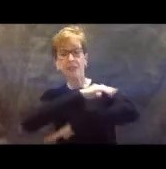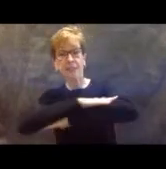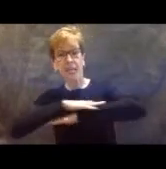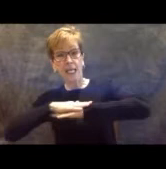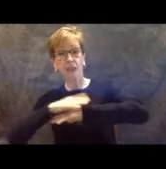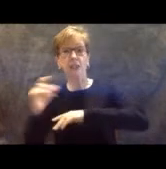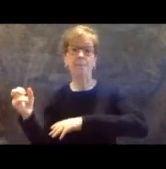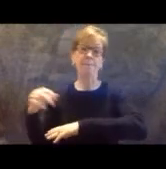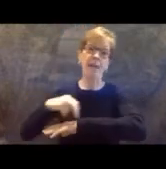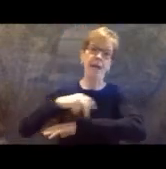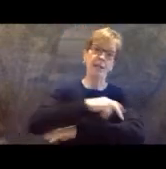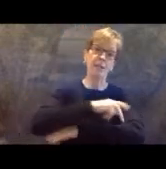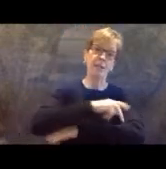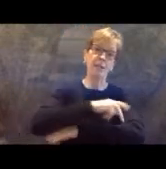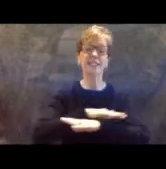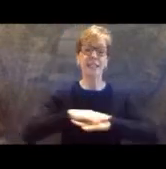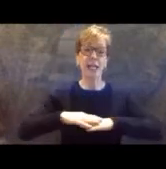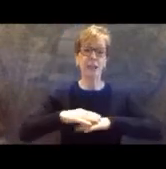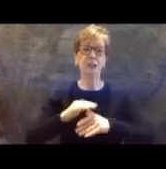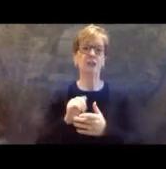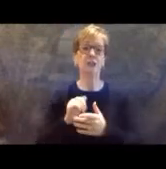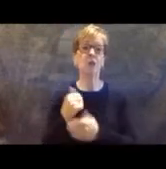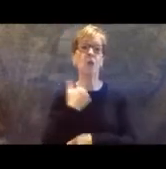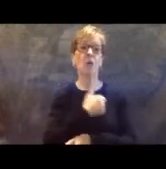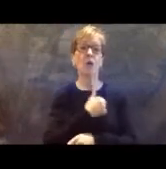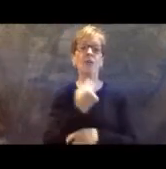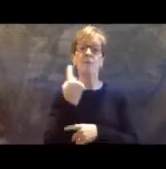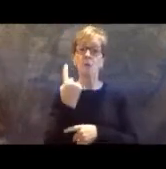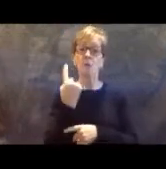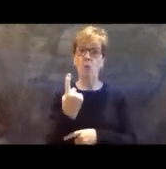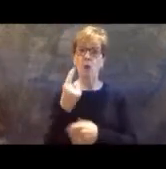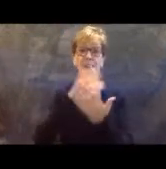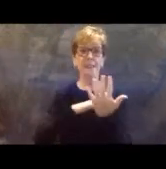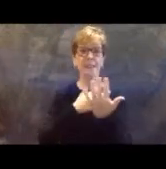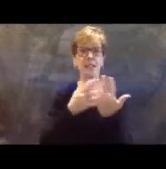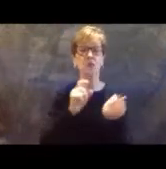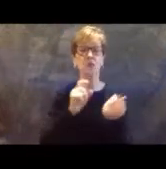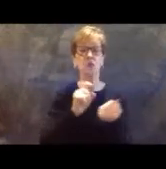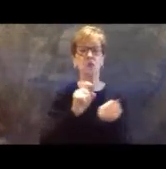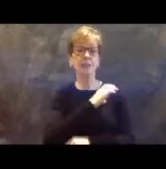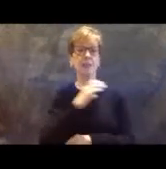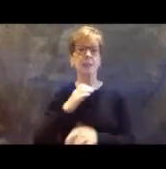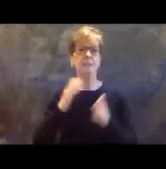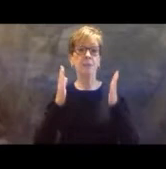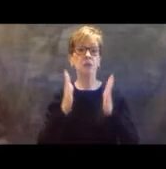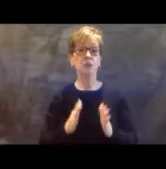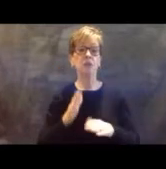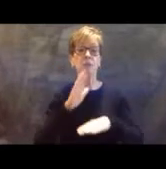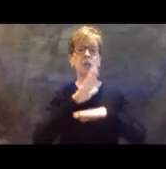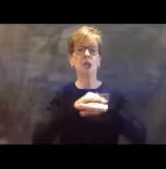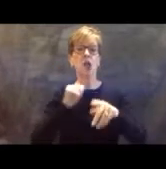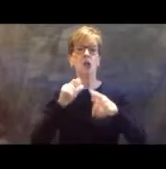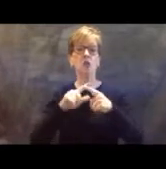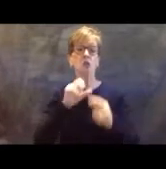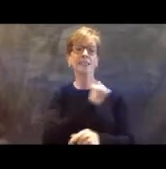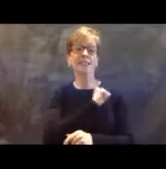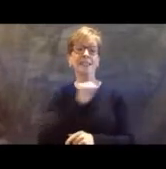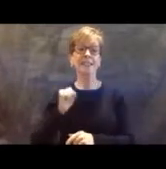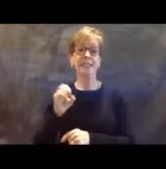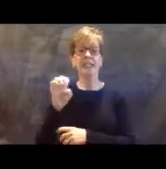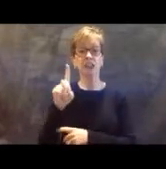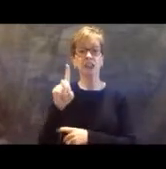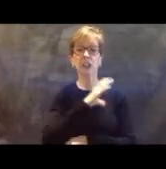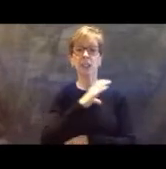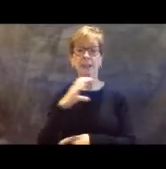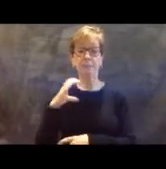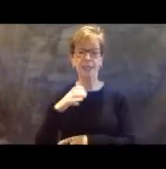We have had to make one schedule change due to the Commissioner being called into the Senate Education Committee. He will be moved to speak first today,